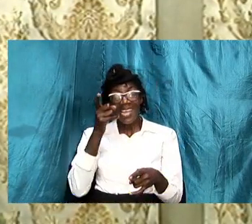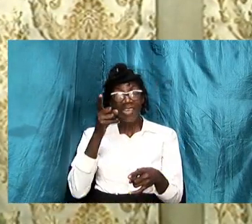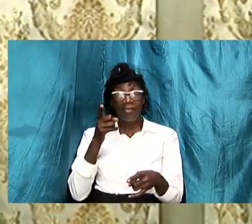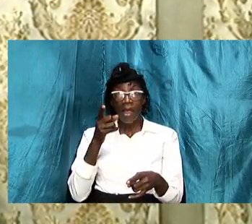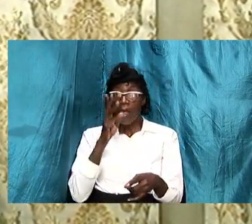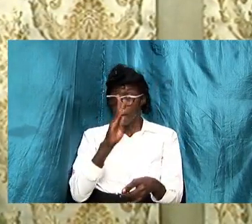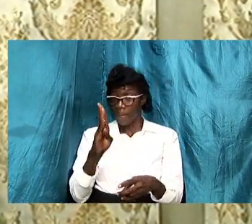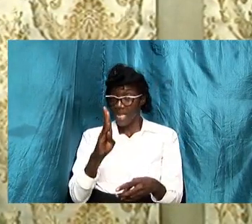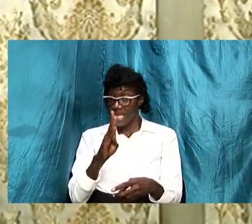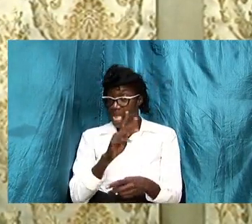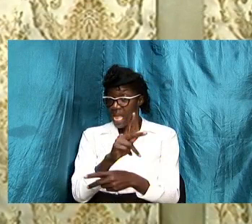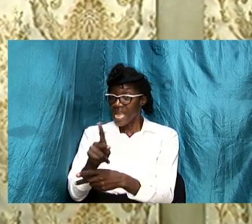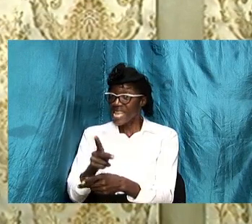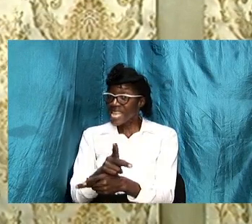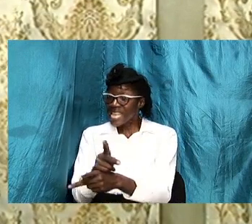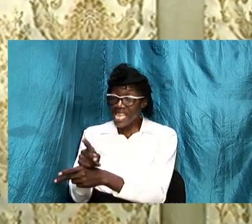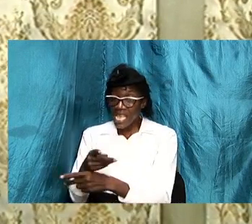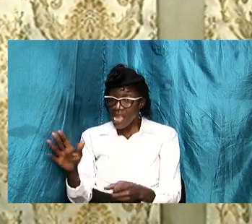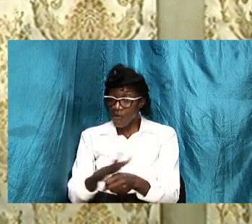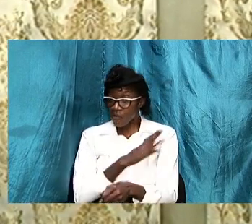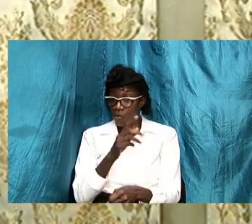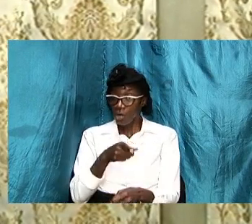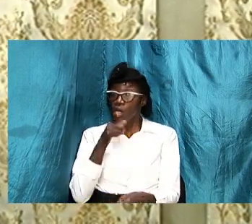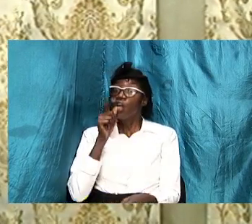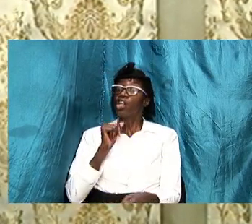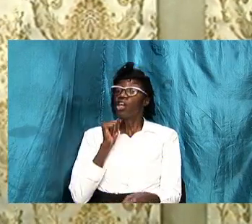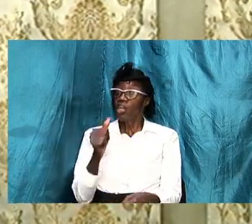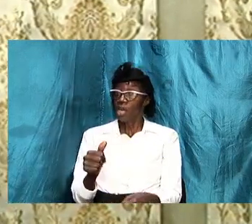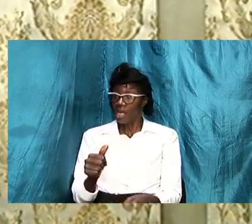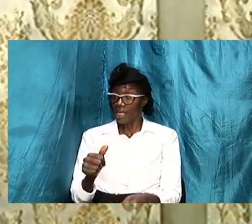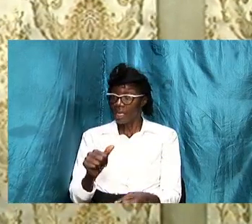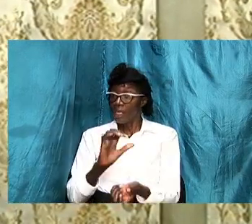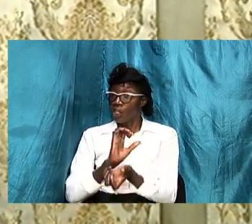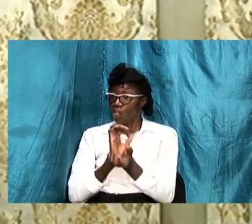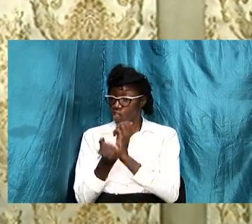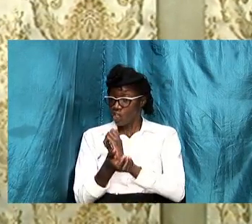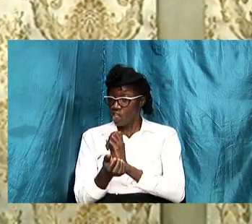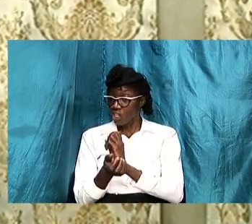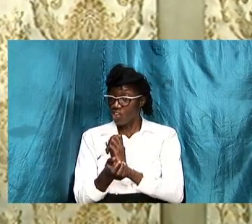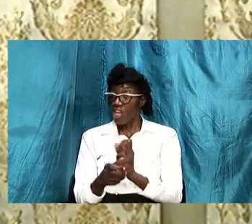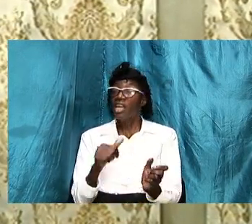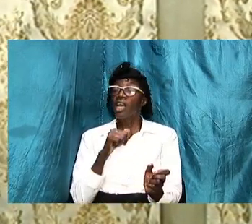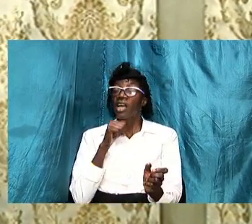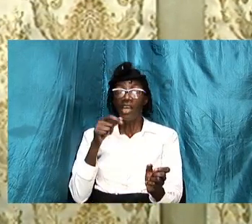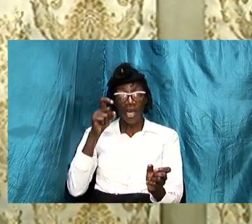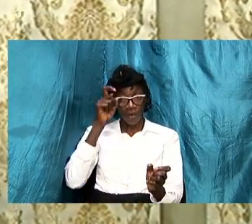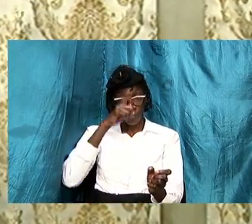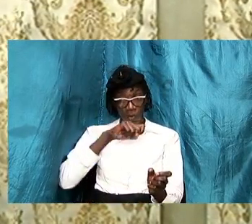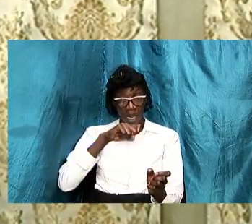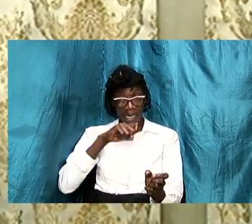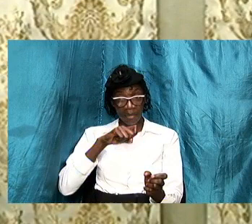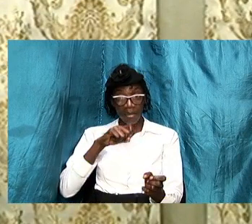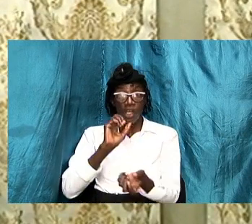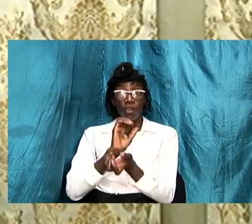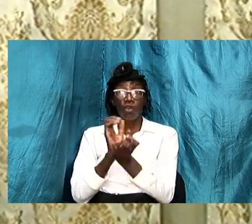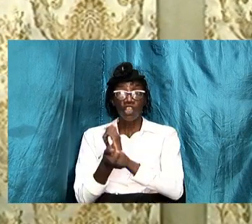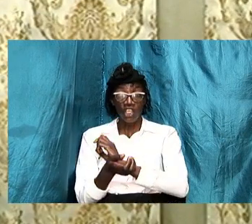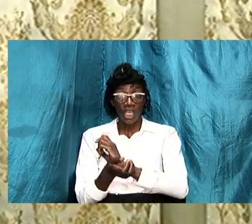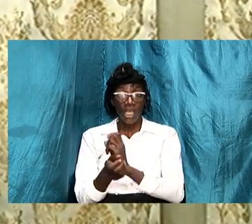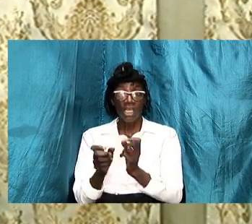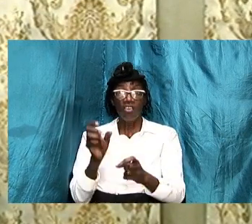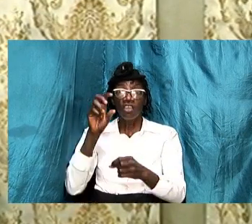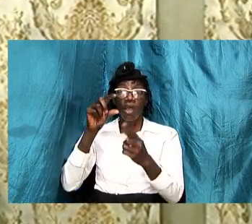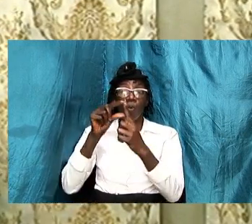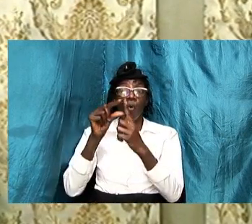careful that you are not circumventing the word it is not wise to circumvent the word brothers and